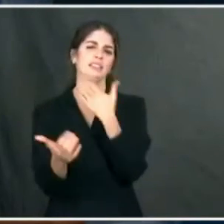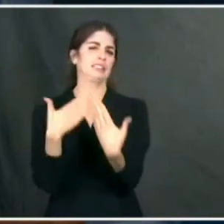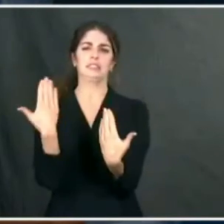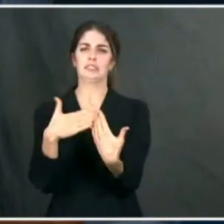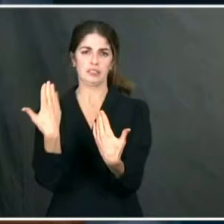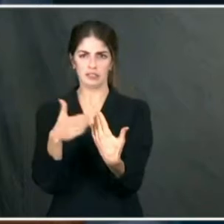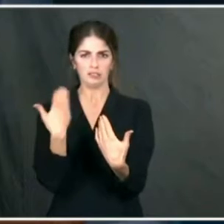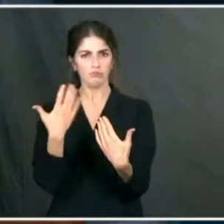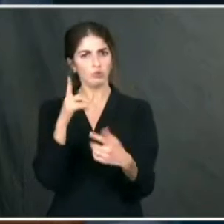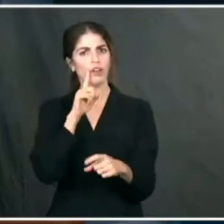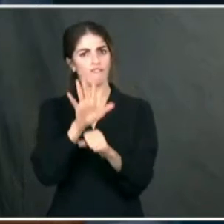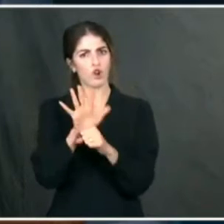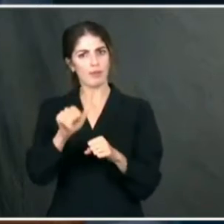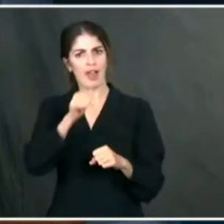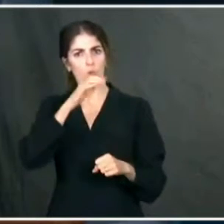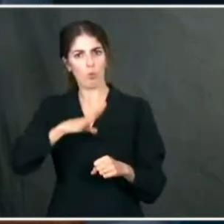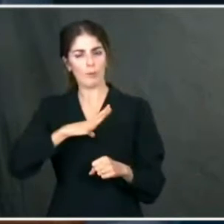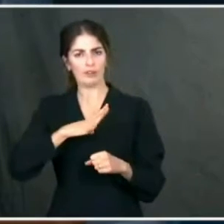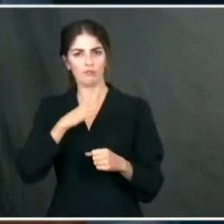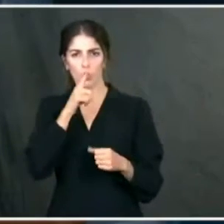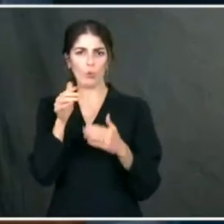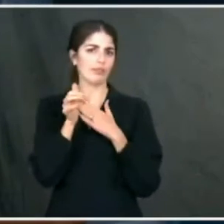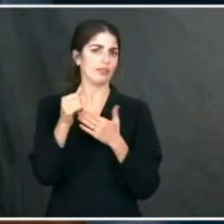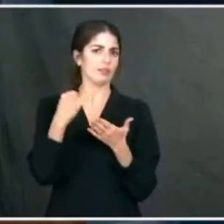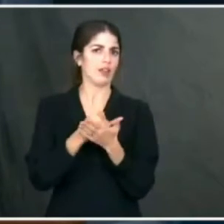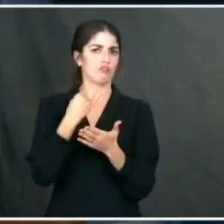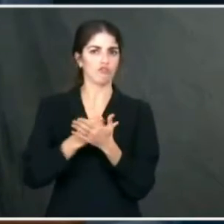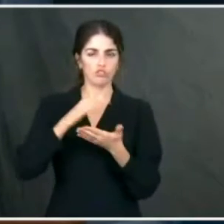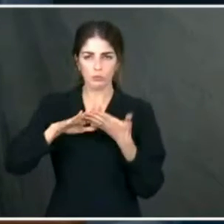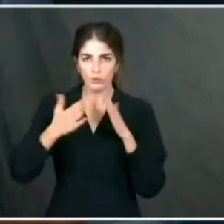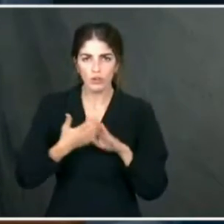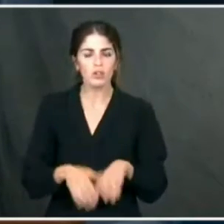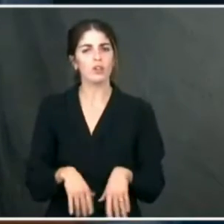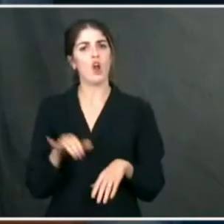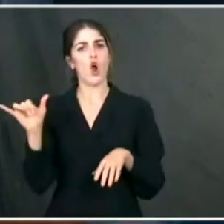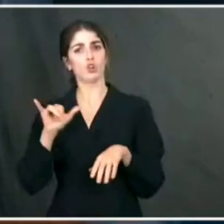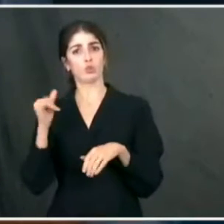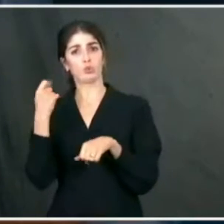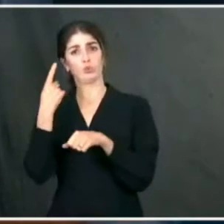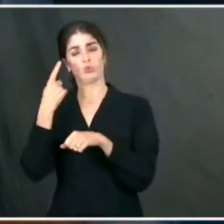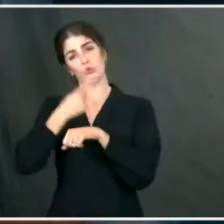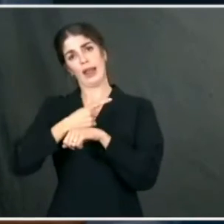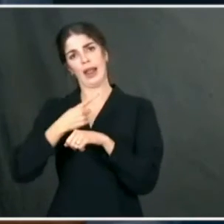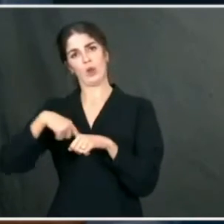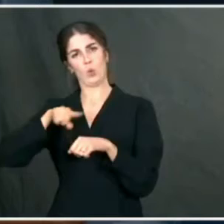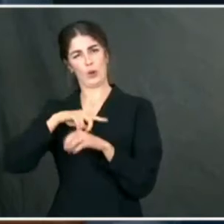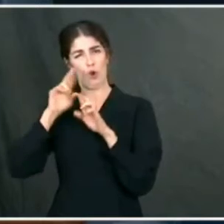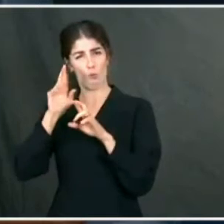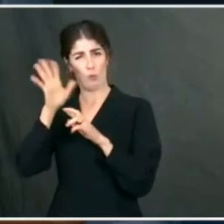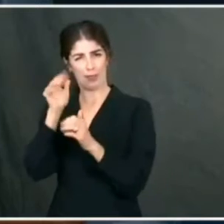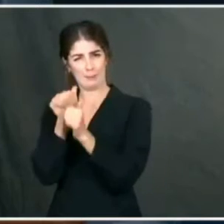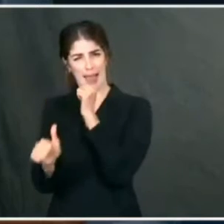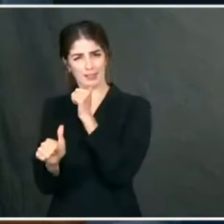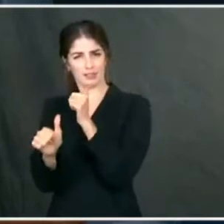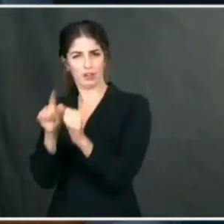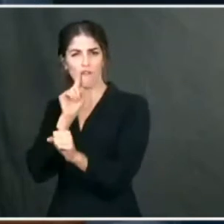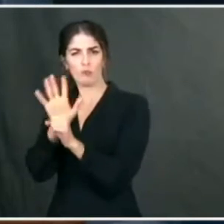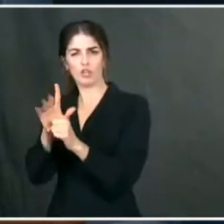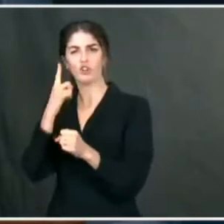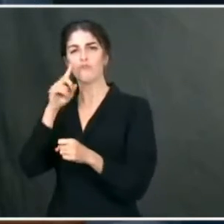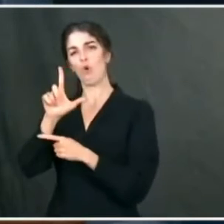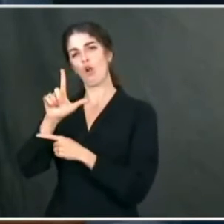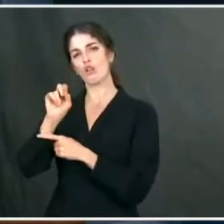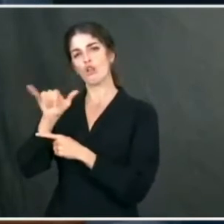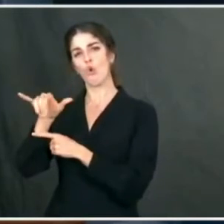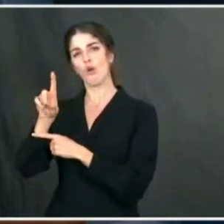on the nomination and hopeful confirmation of Lloyd Austin. So there is movement supported by